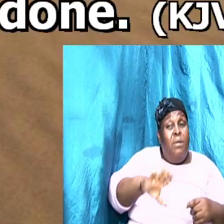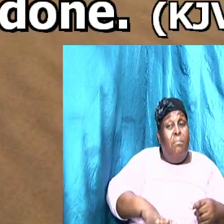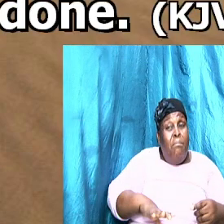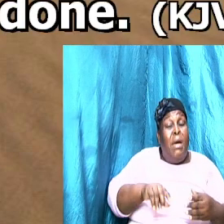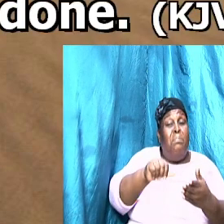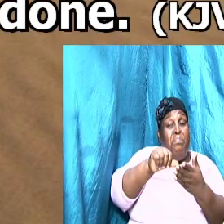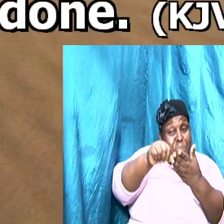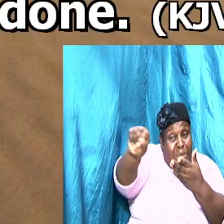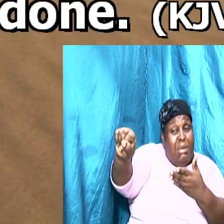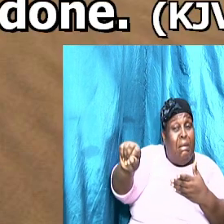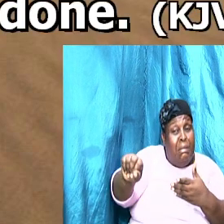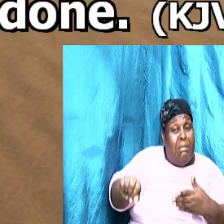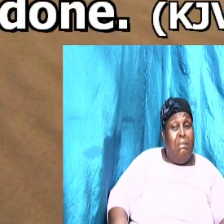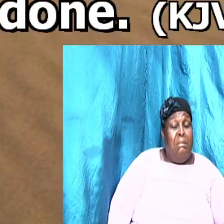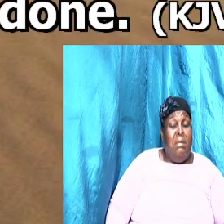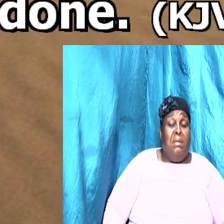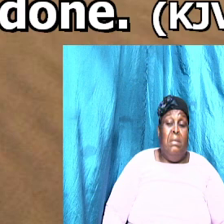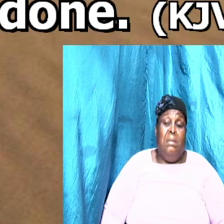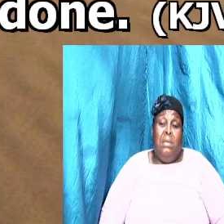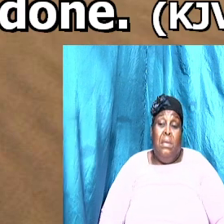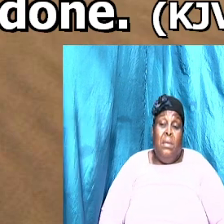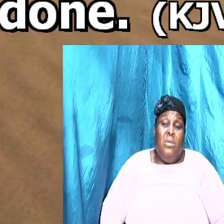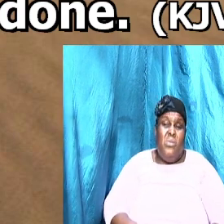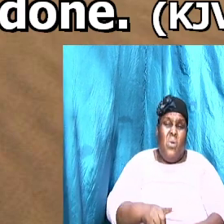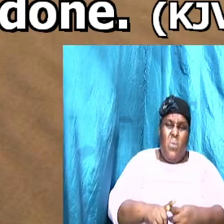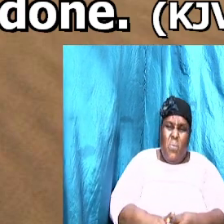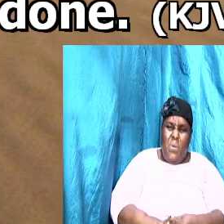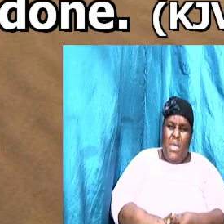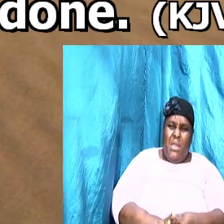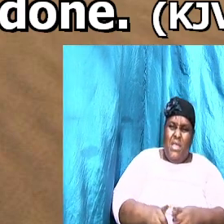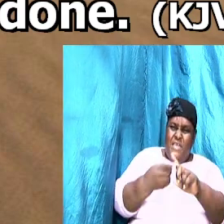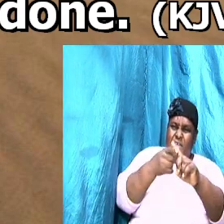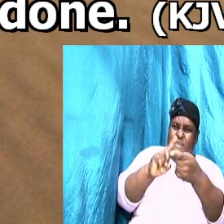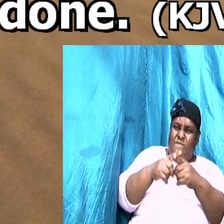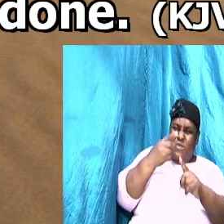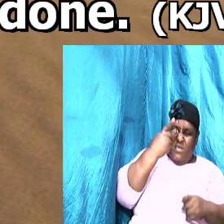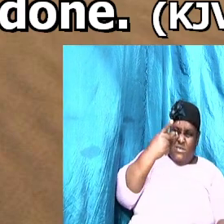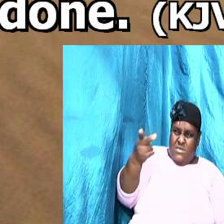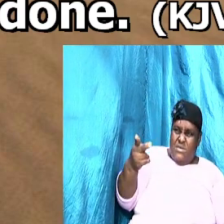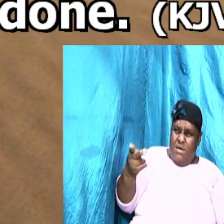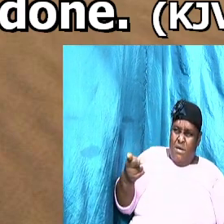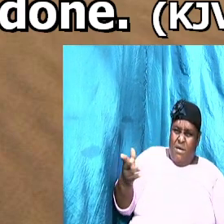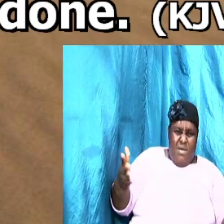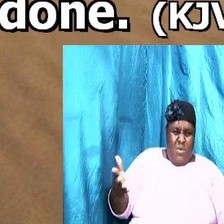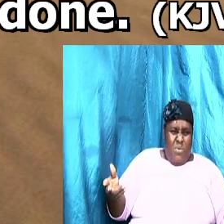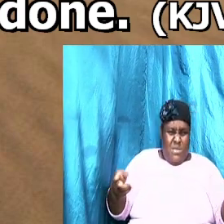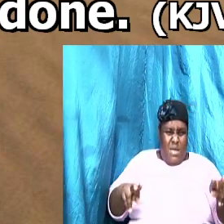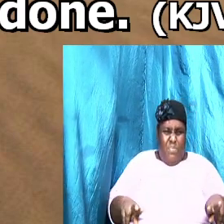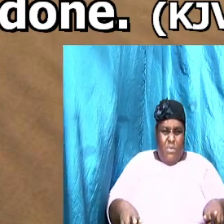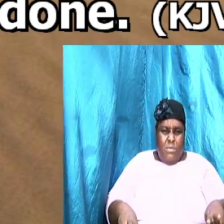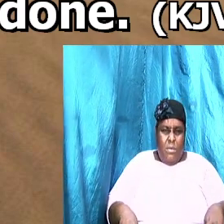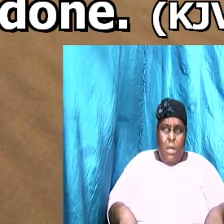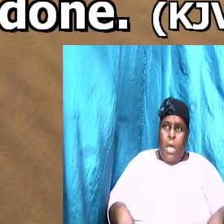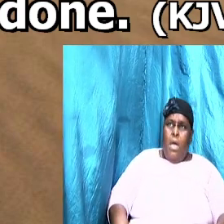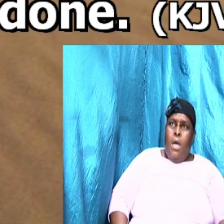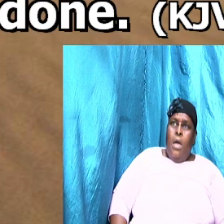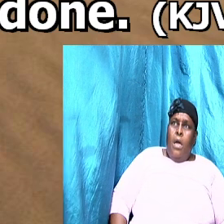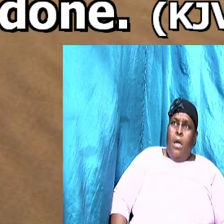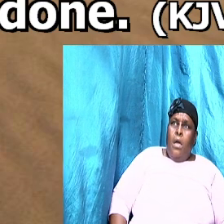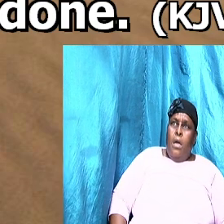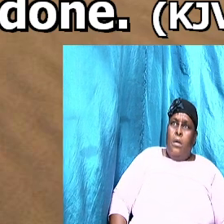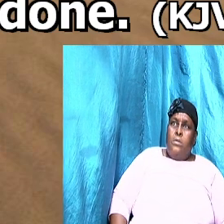Cast the man in a prison. So when his fellow servants saw what was done, they were very sorry